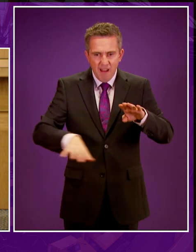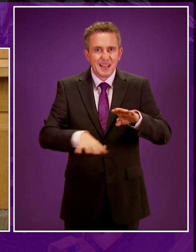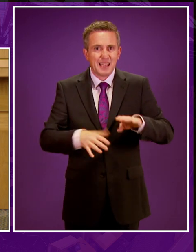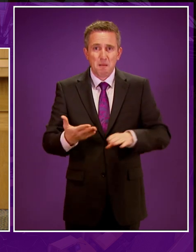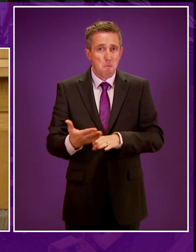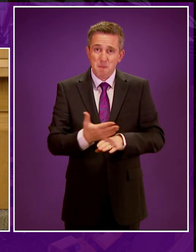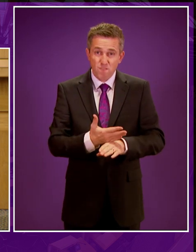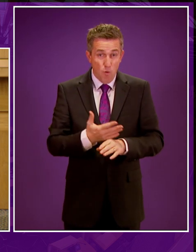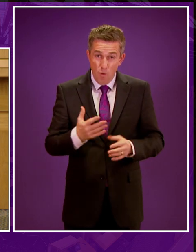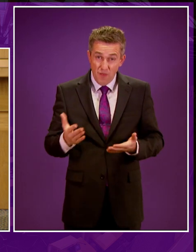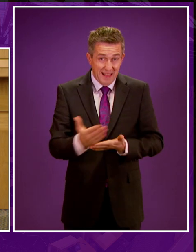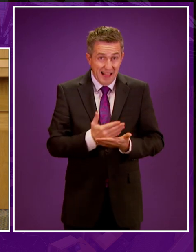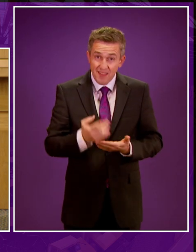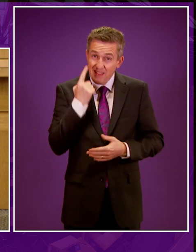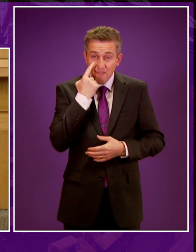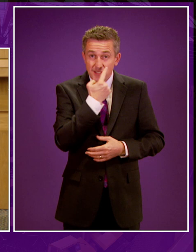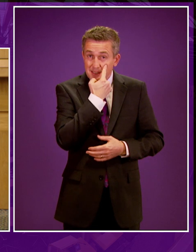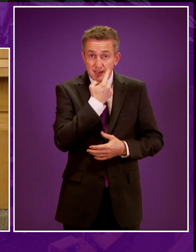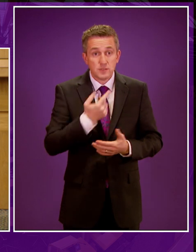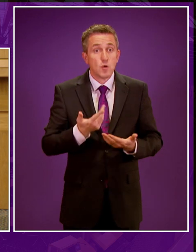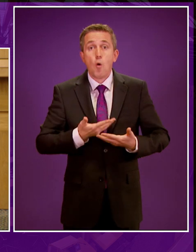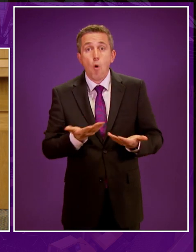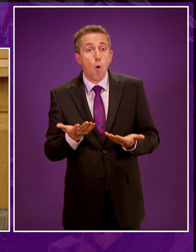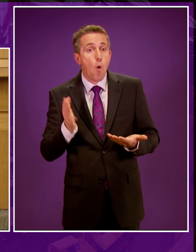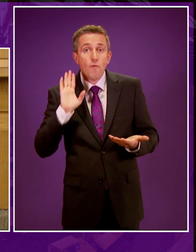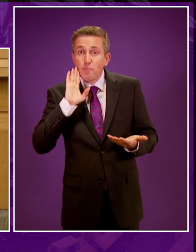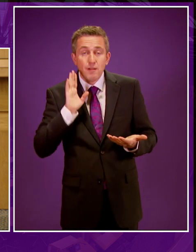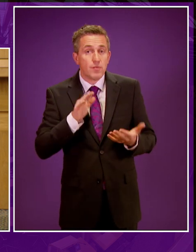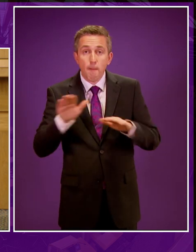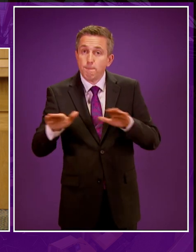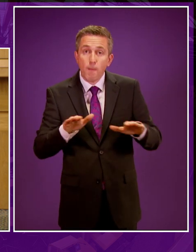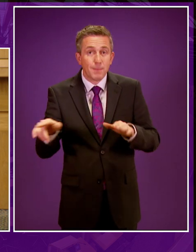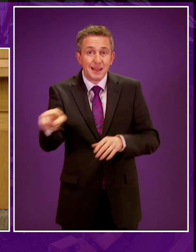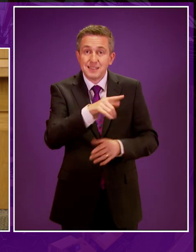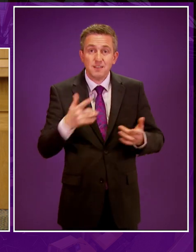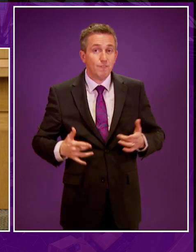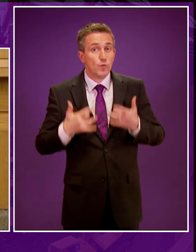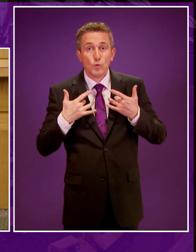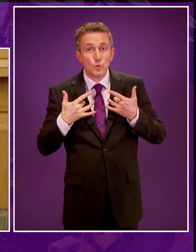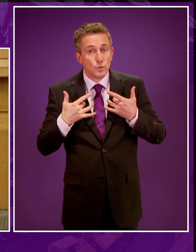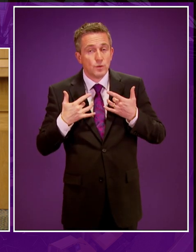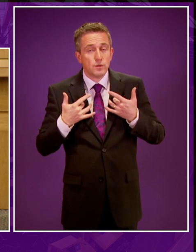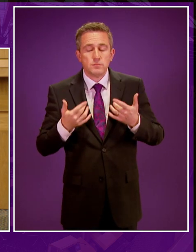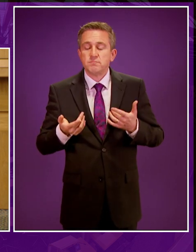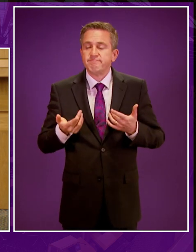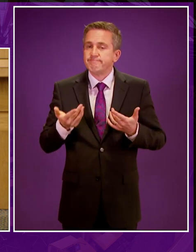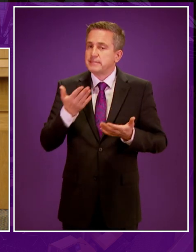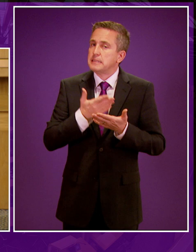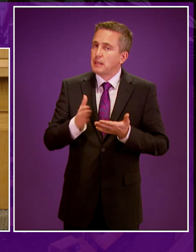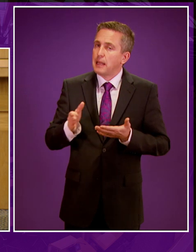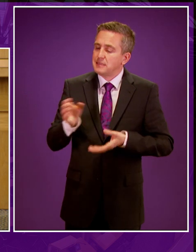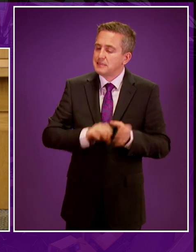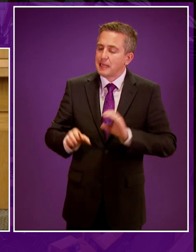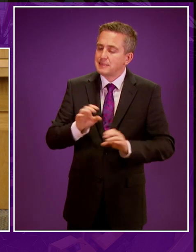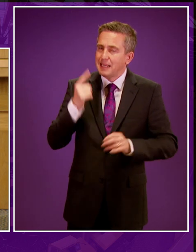gathered the evidence, let alone public views upon this issue. And I think that it's fair to say that scientific evidence on